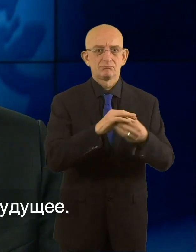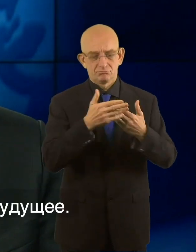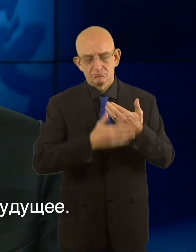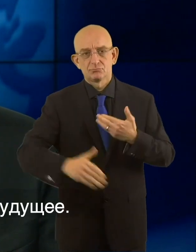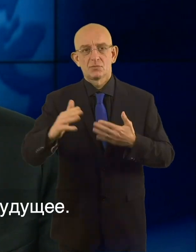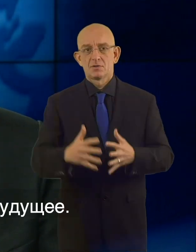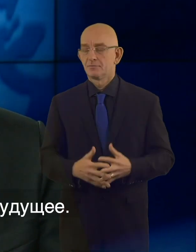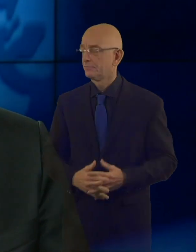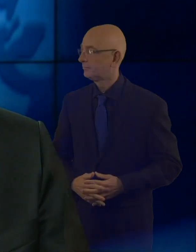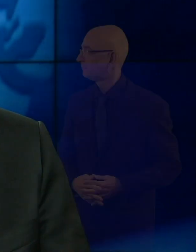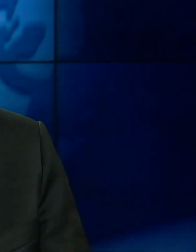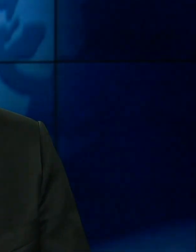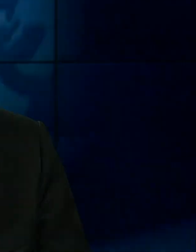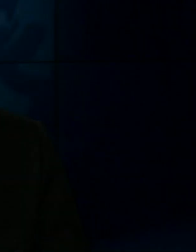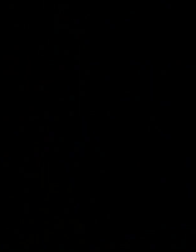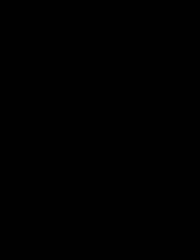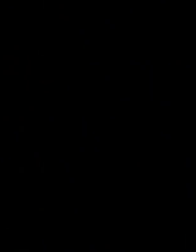investing in our common future.